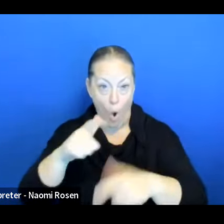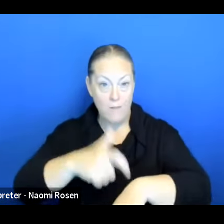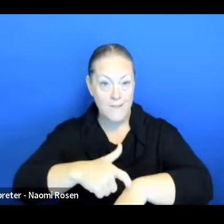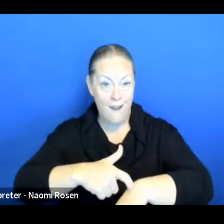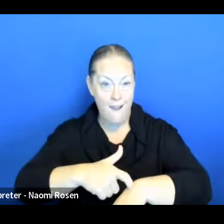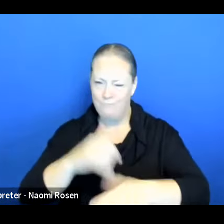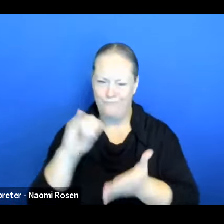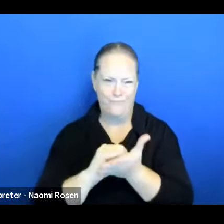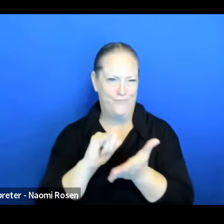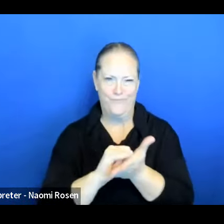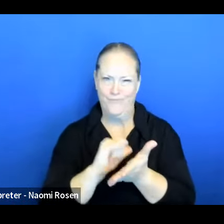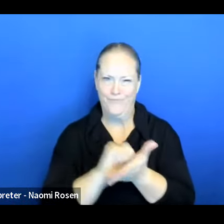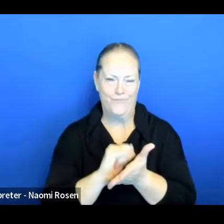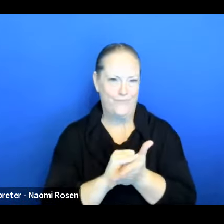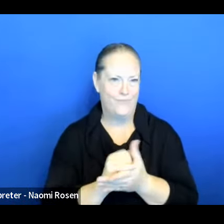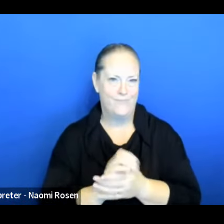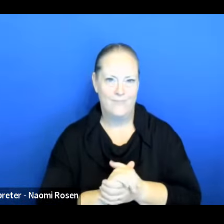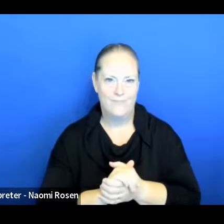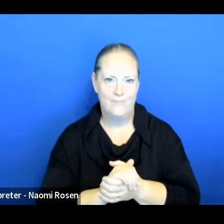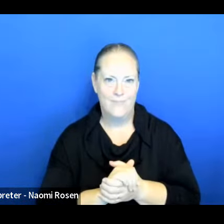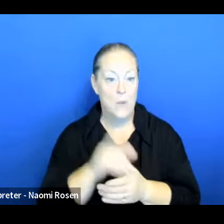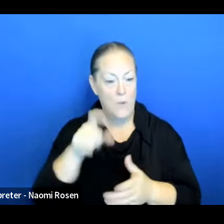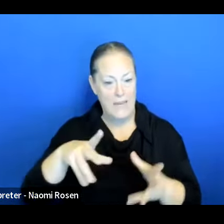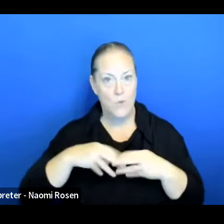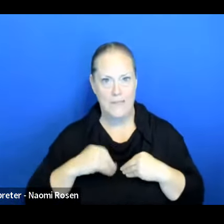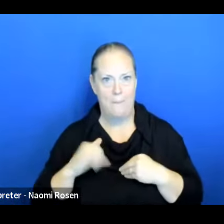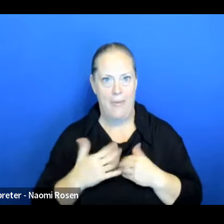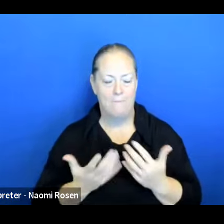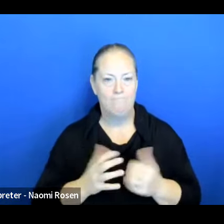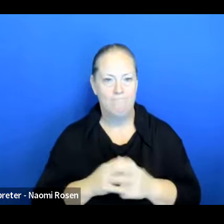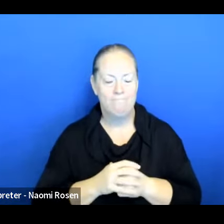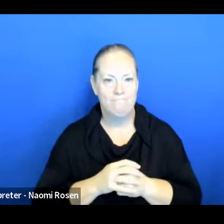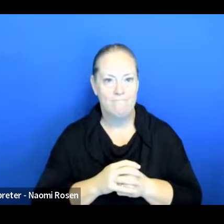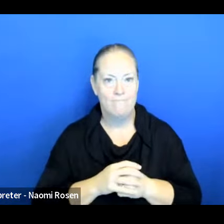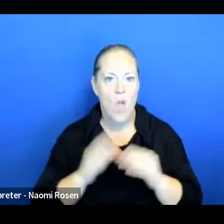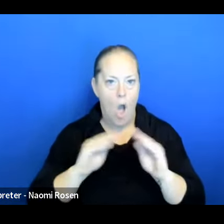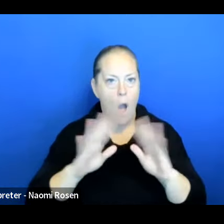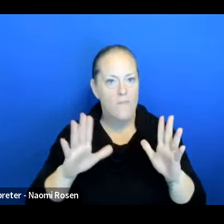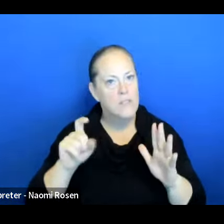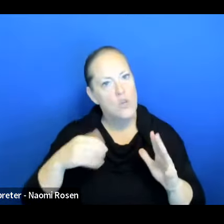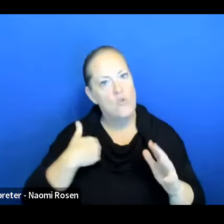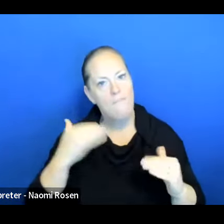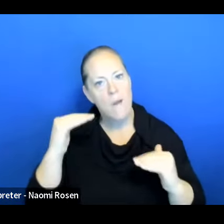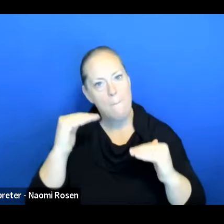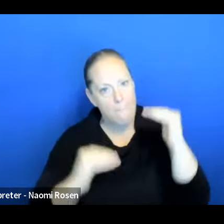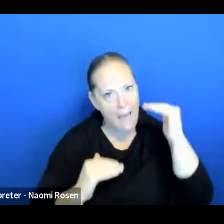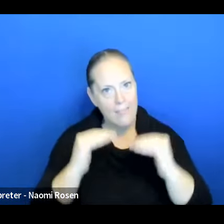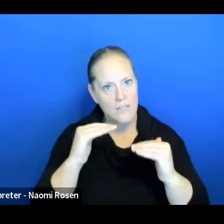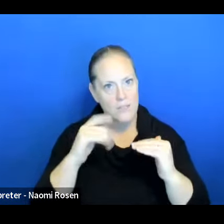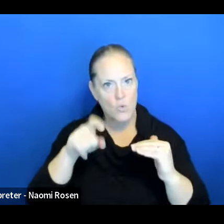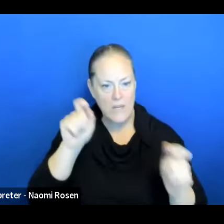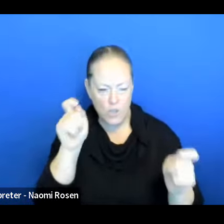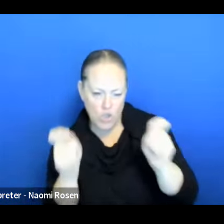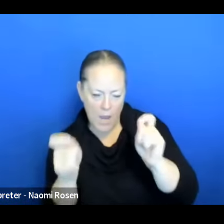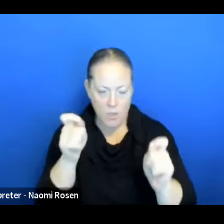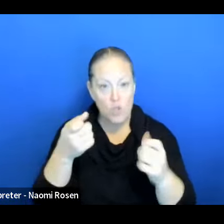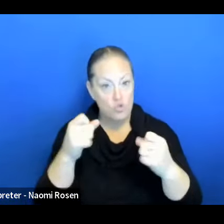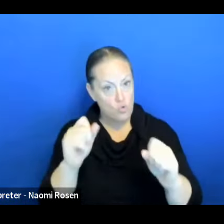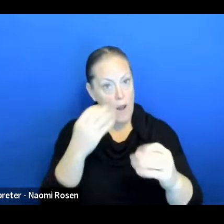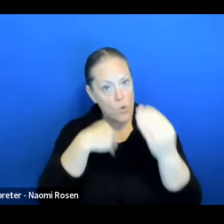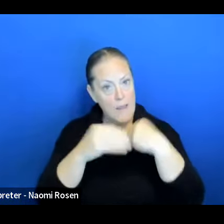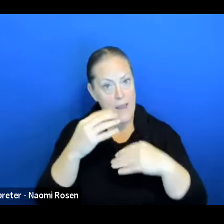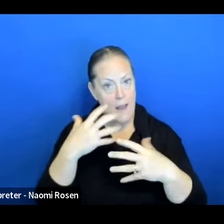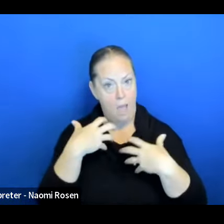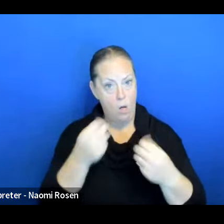and we have to be okay with that. Obviously you have to make a balance to an adjustments to try to eat the